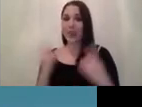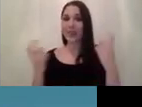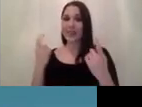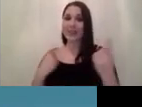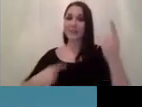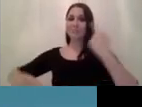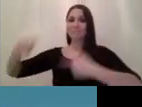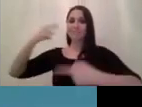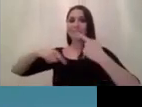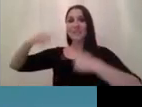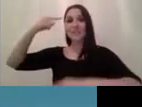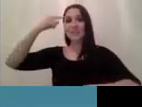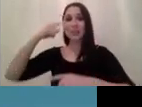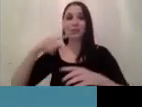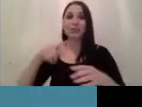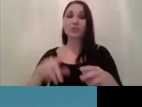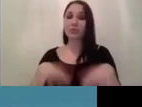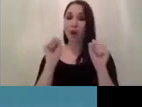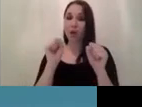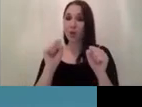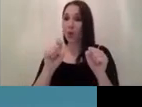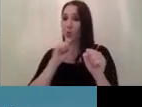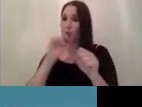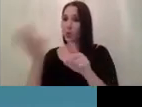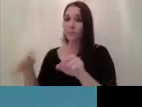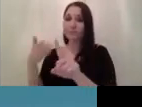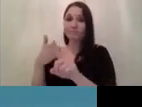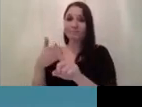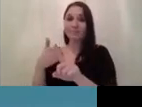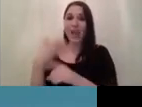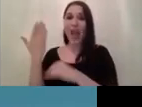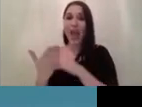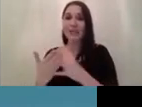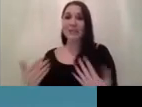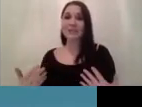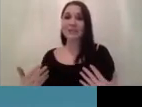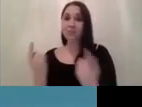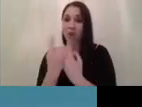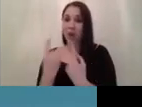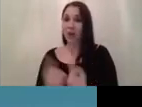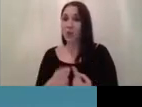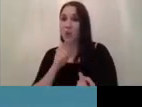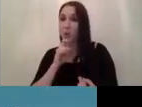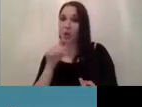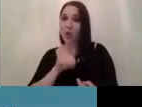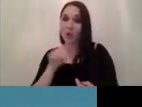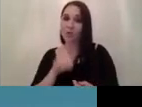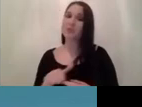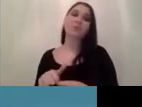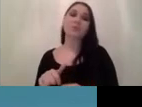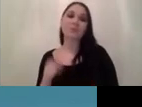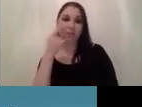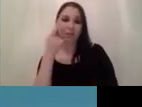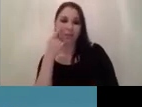who will actually use the product in the end then another topic i see that is often overlooked in the beginning is how would we